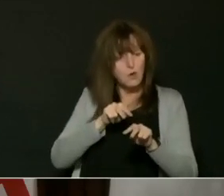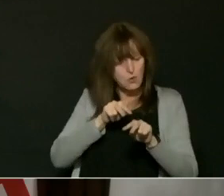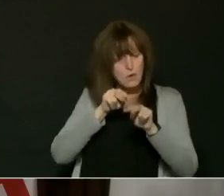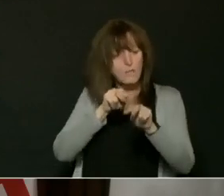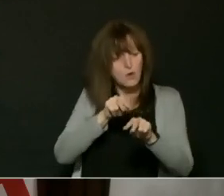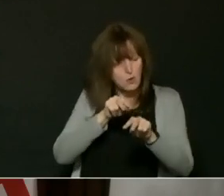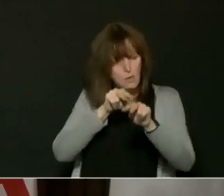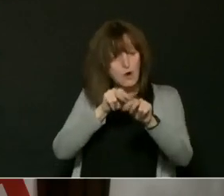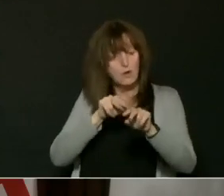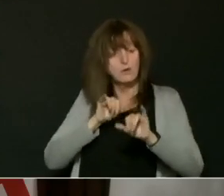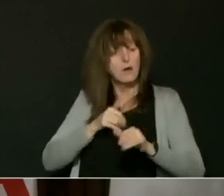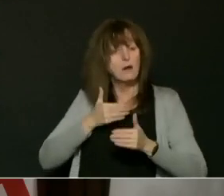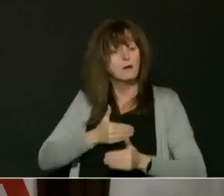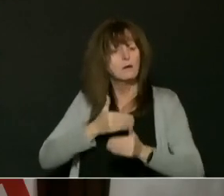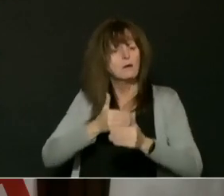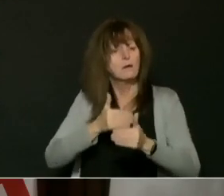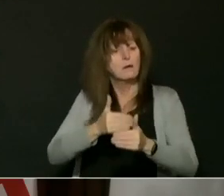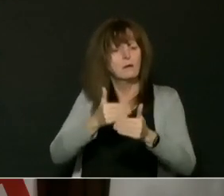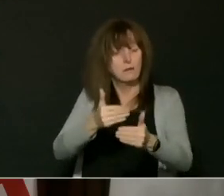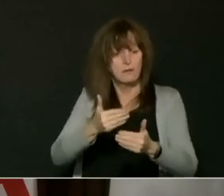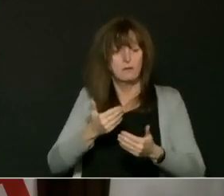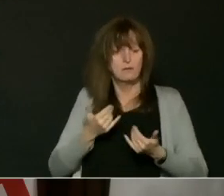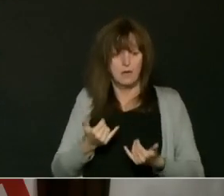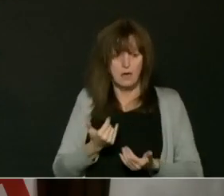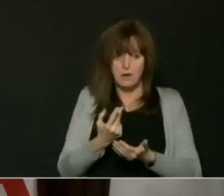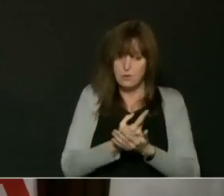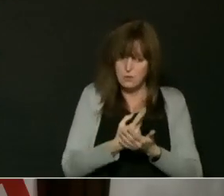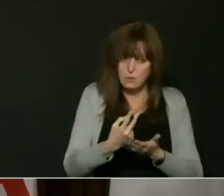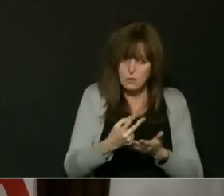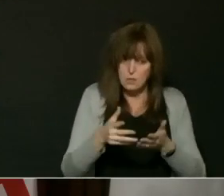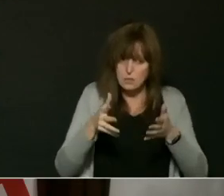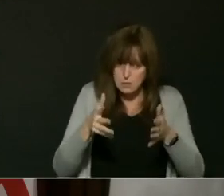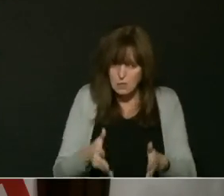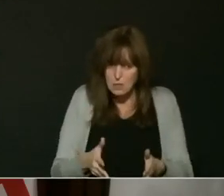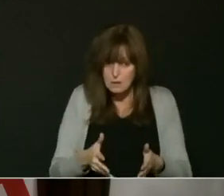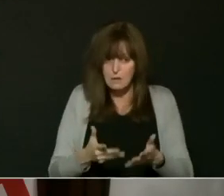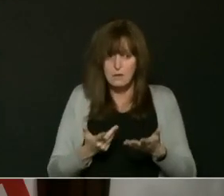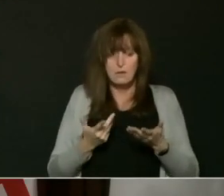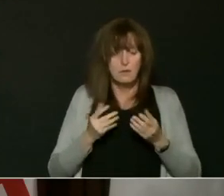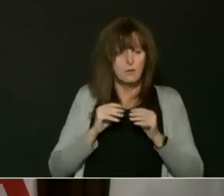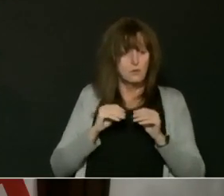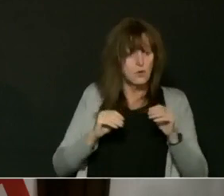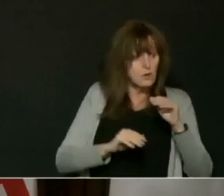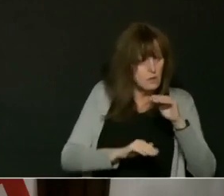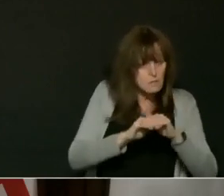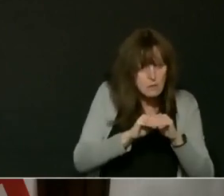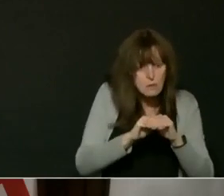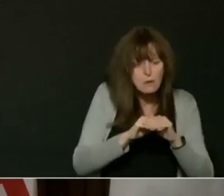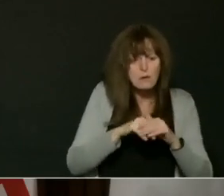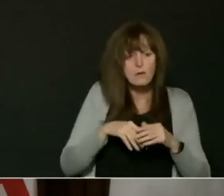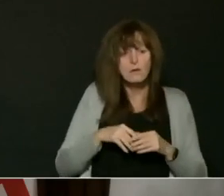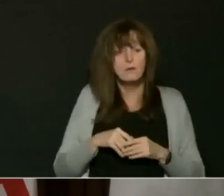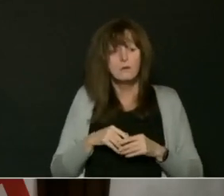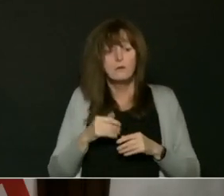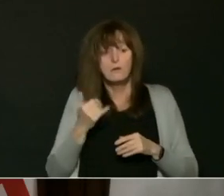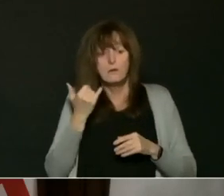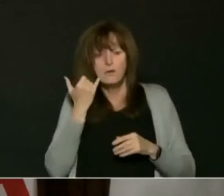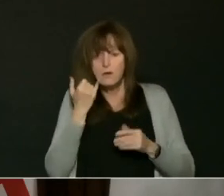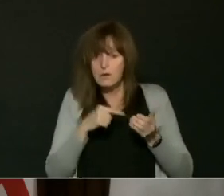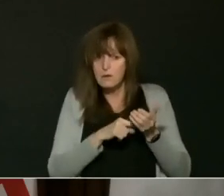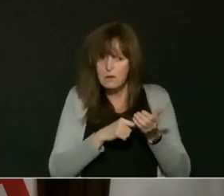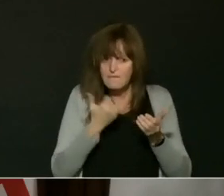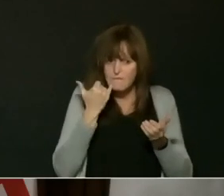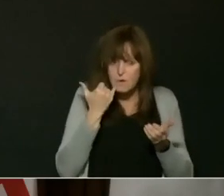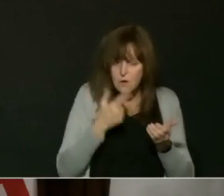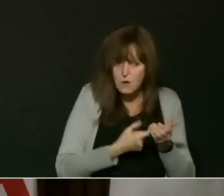before all capacity limits and the vaccine certificates end. We're not going to have that much time to monitor the impacts of the changes today. So